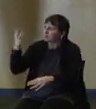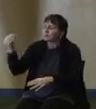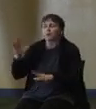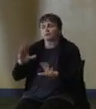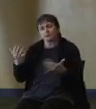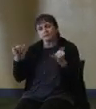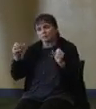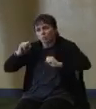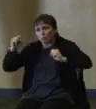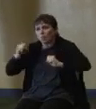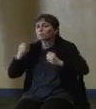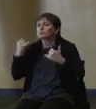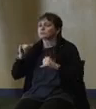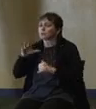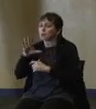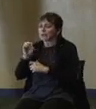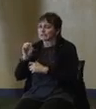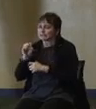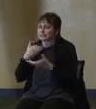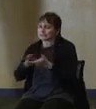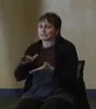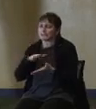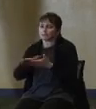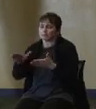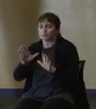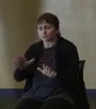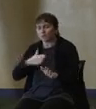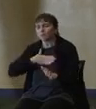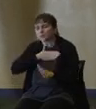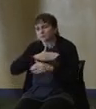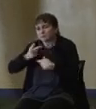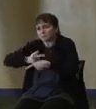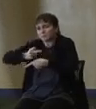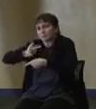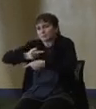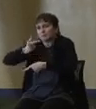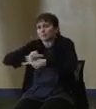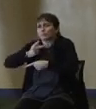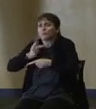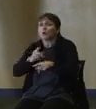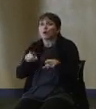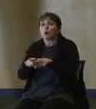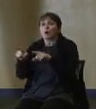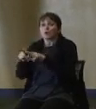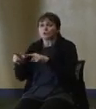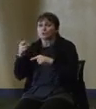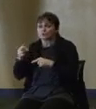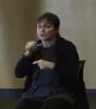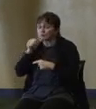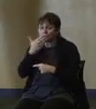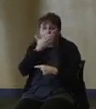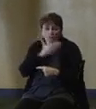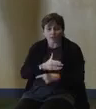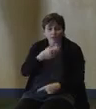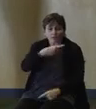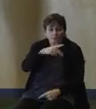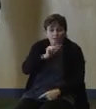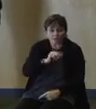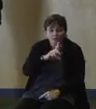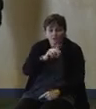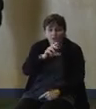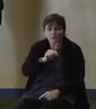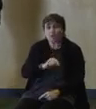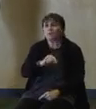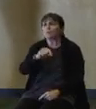be safe. I would be remiss if I did not thank my colleagues and my partners in Pennsylvania DOT, Connecticut DOT, and New York